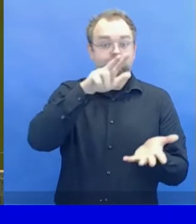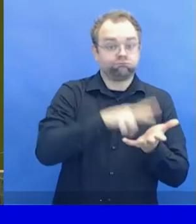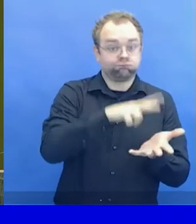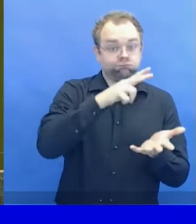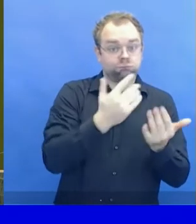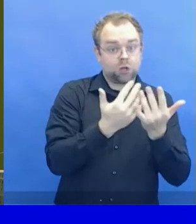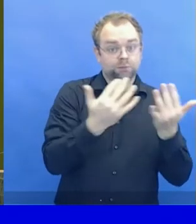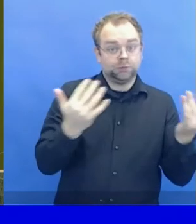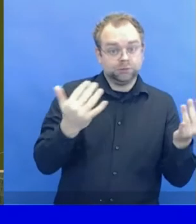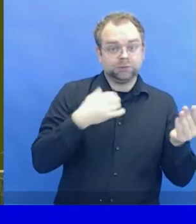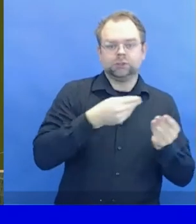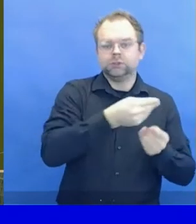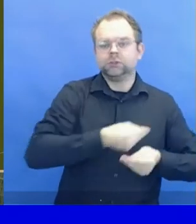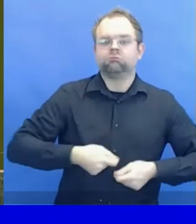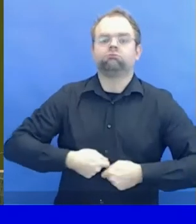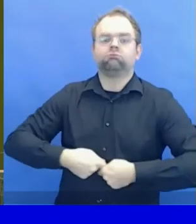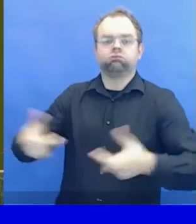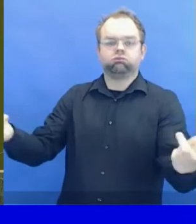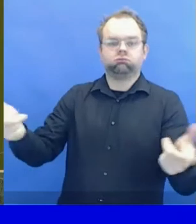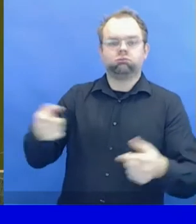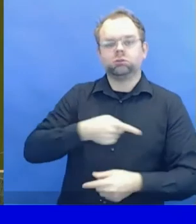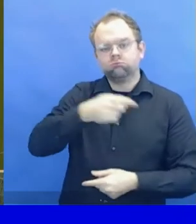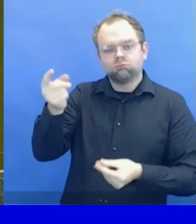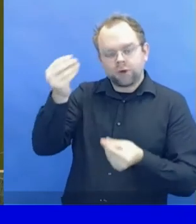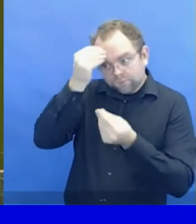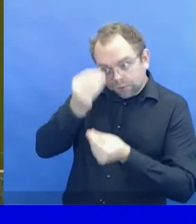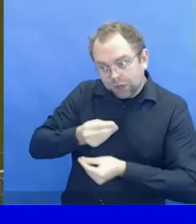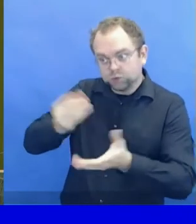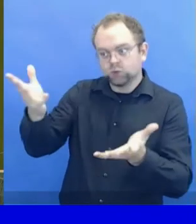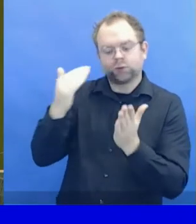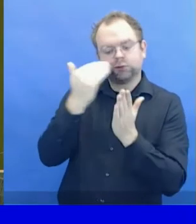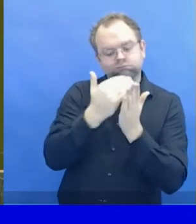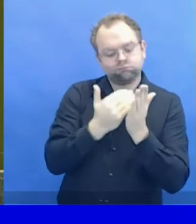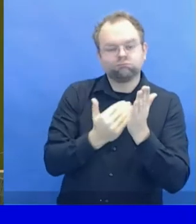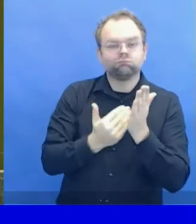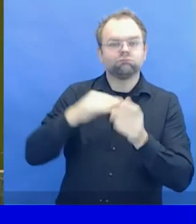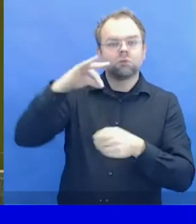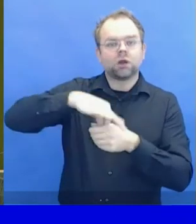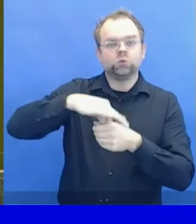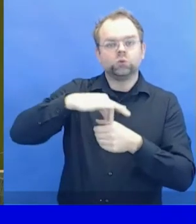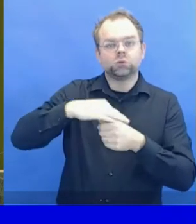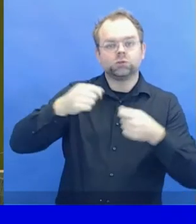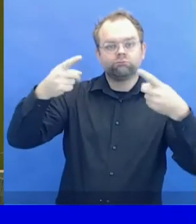and a required majority of the state parties present in voting.